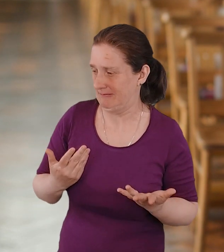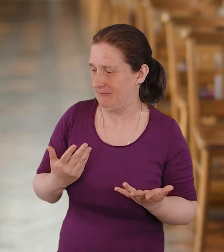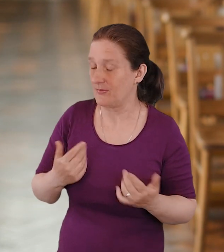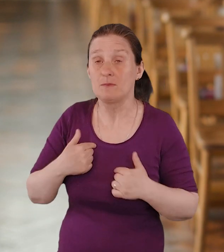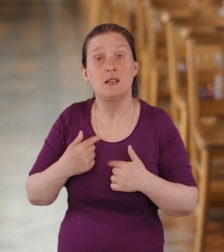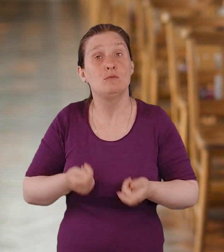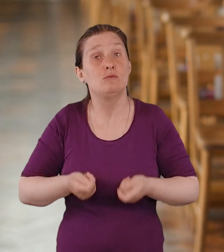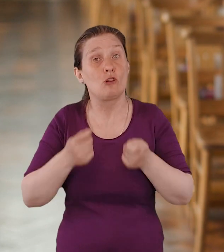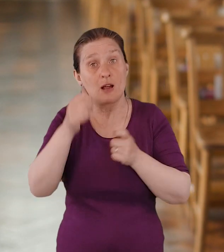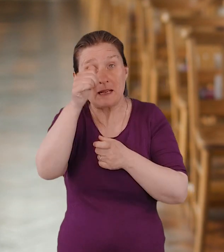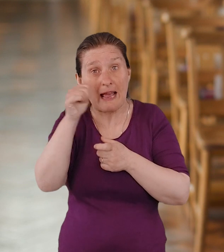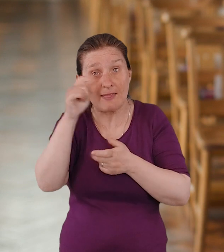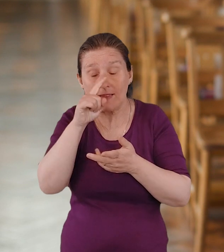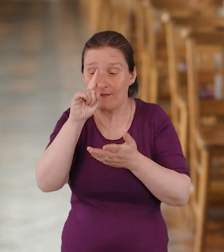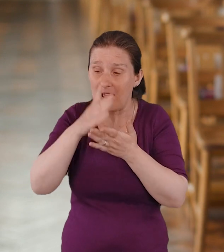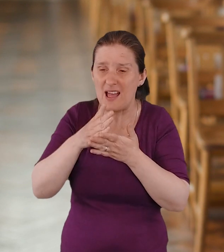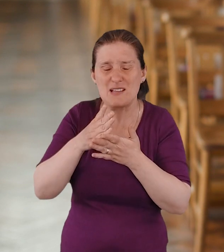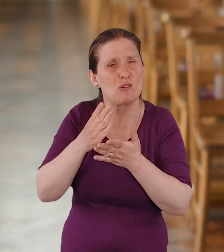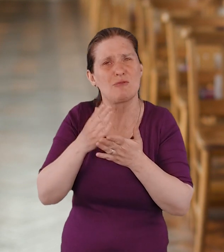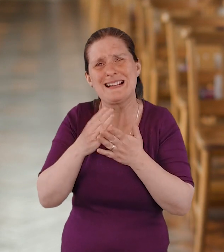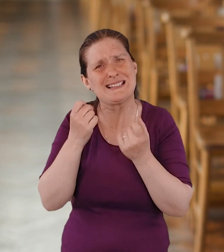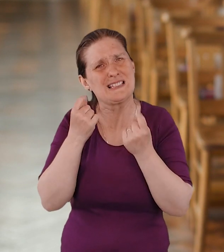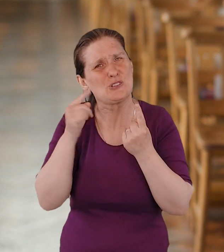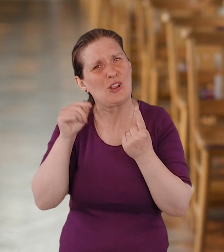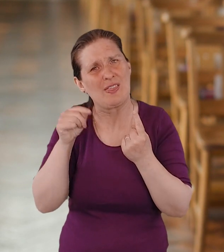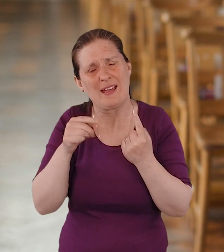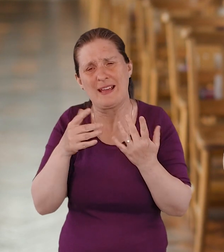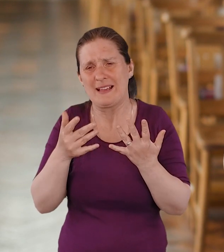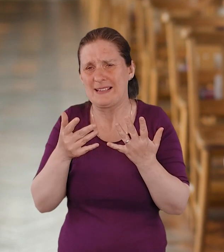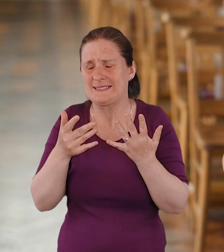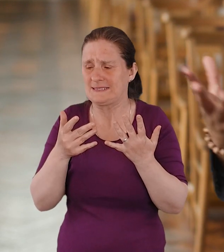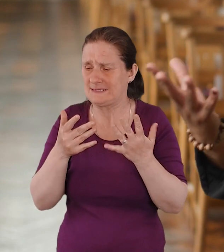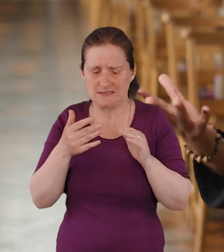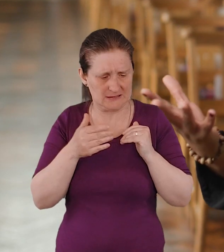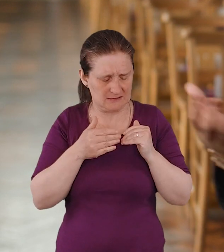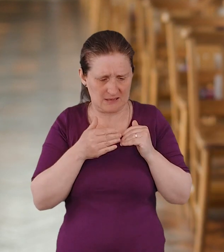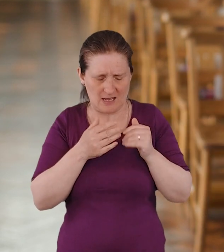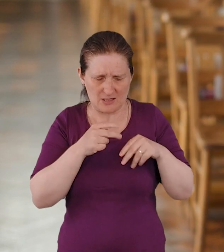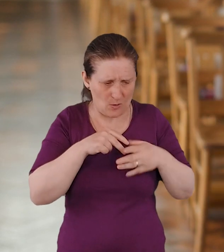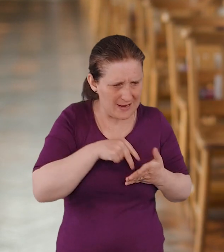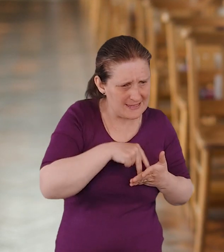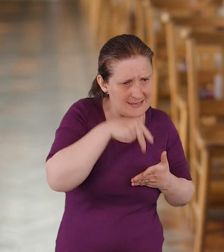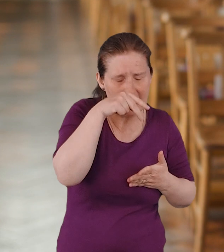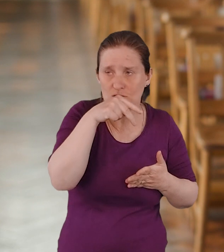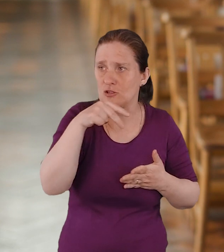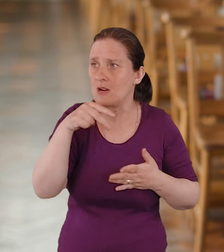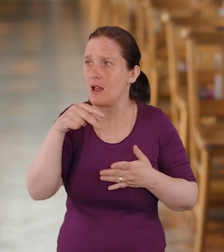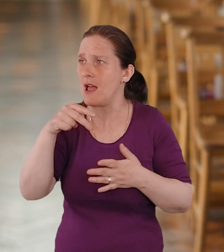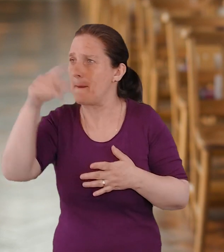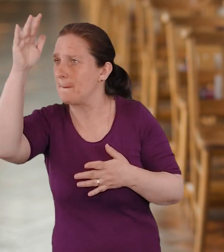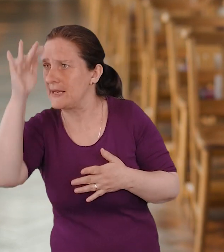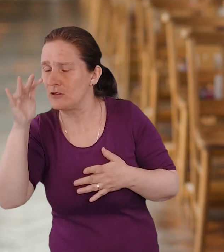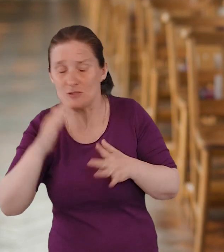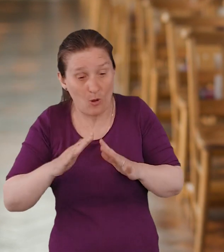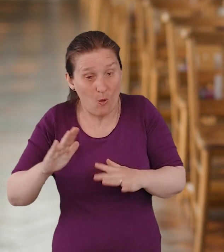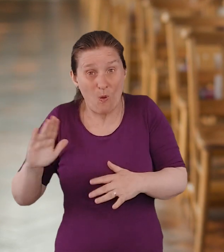Catholic faith. And then we got to that time between Ascension and Pentecost, when the whole church is being invited to pray for the